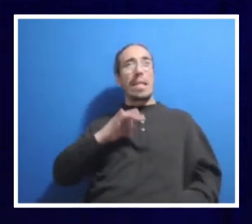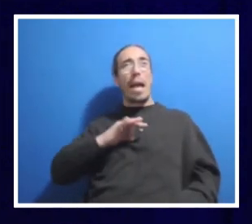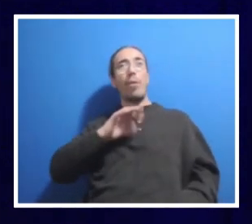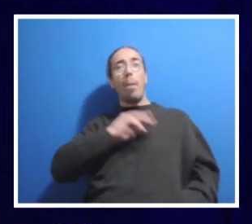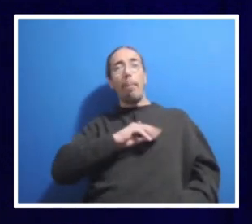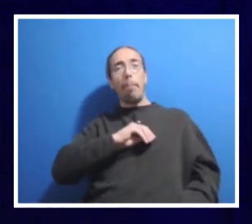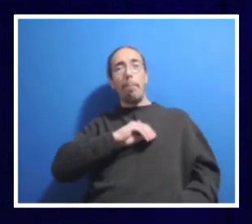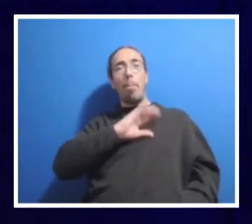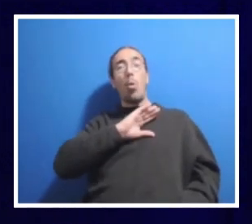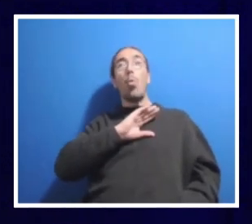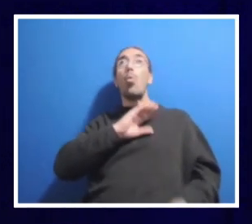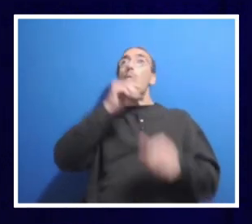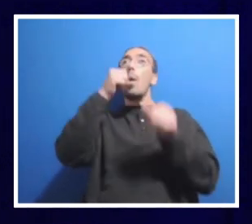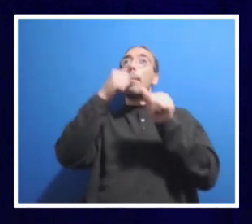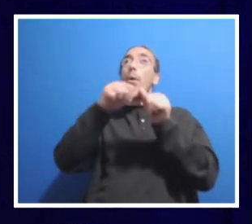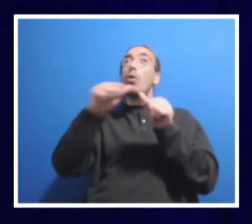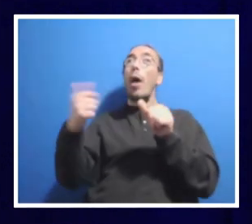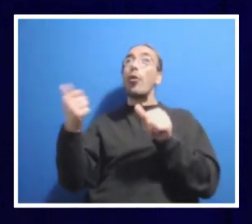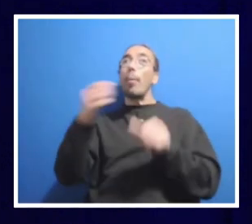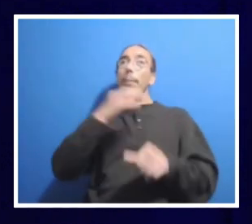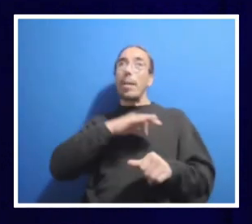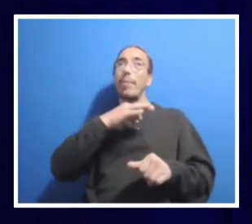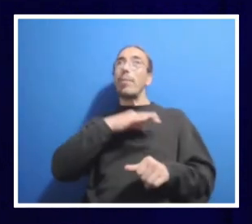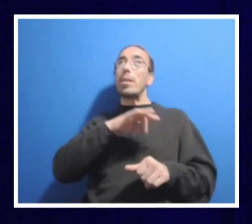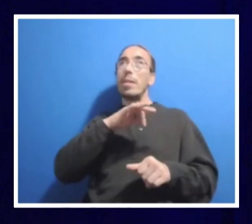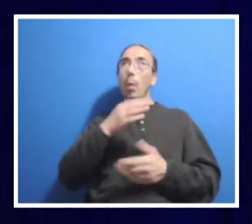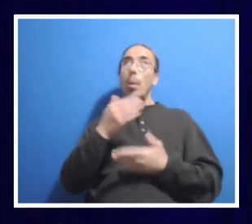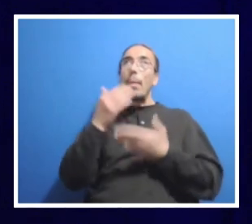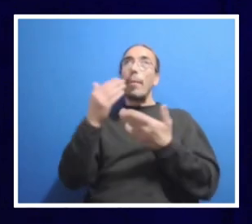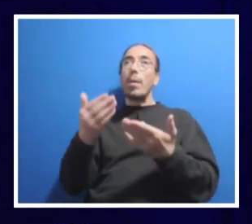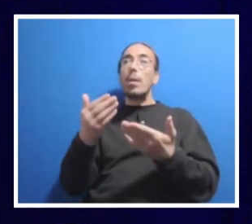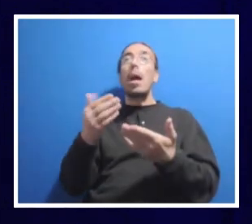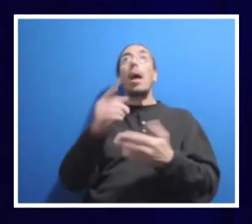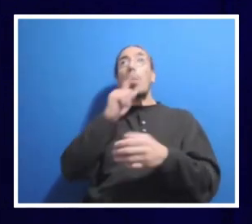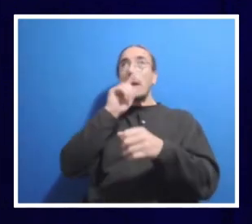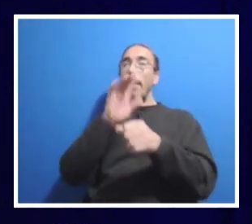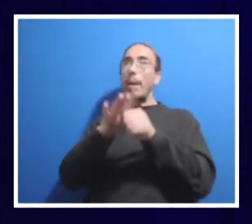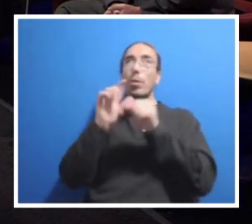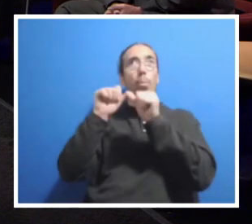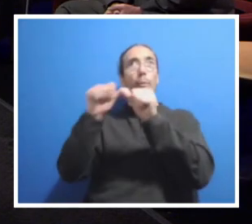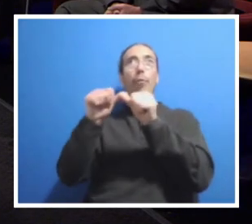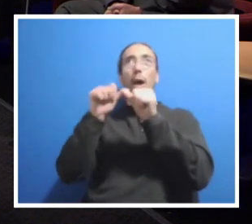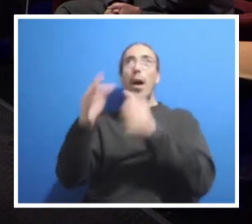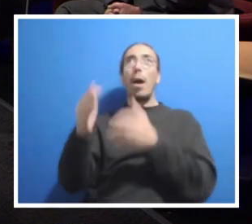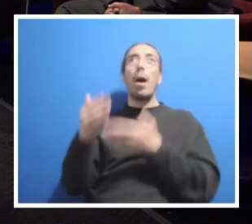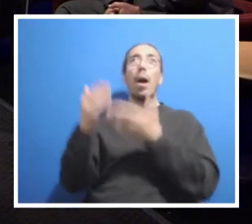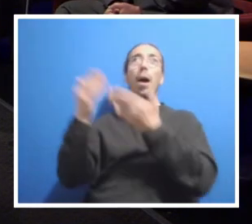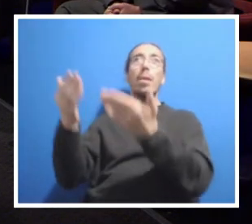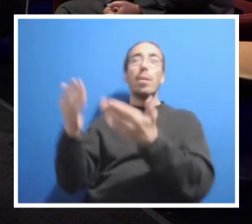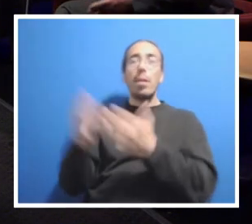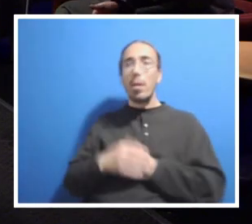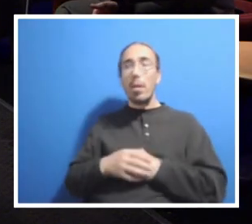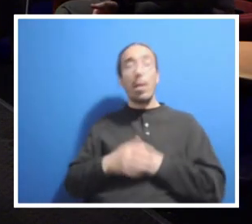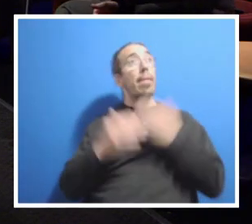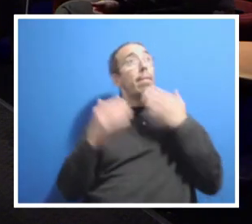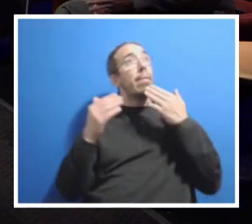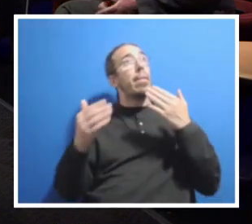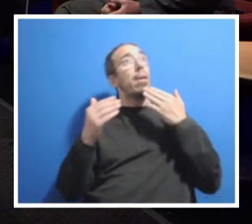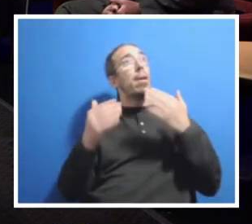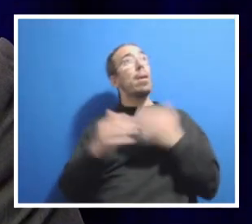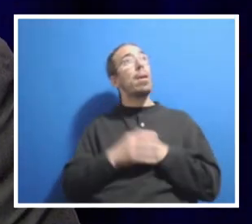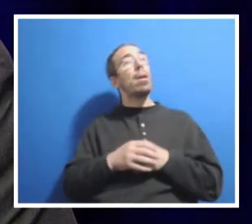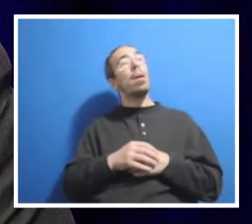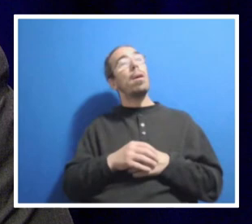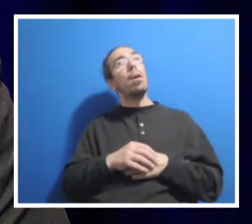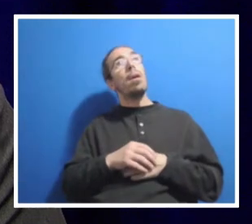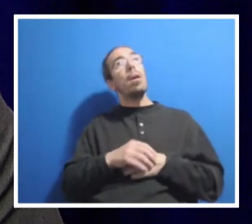other benefits that we provide and we are committed to continuing to provide them. Thank you. Justin, another one for you.